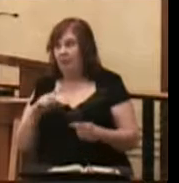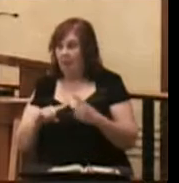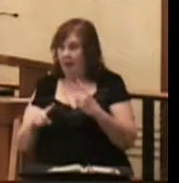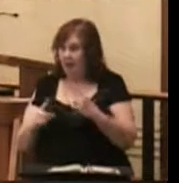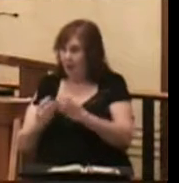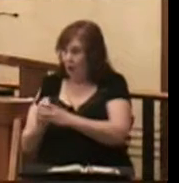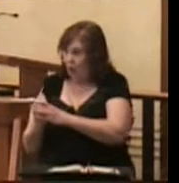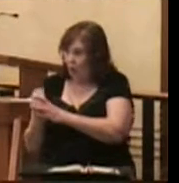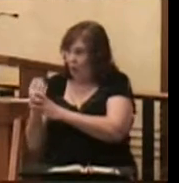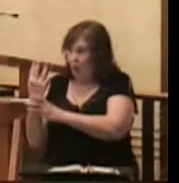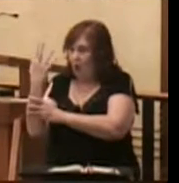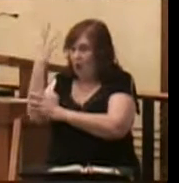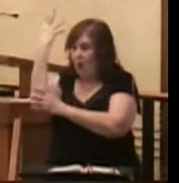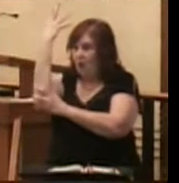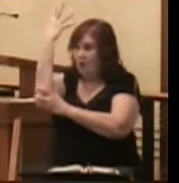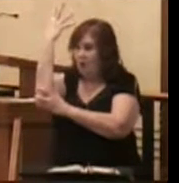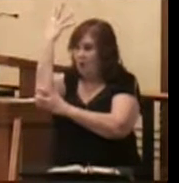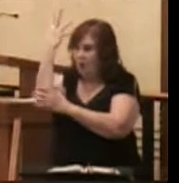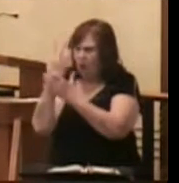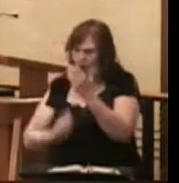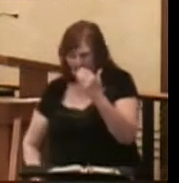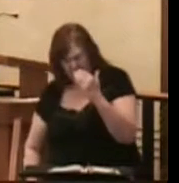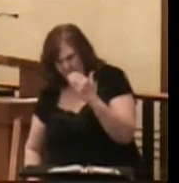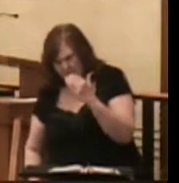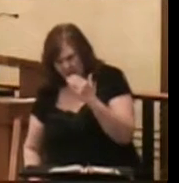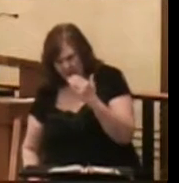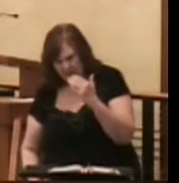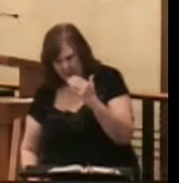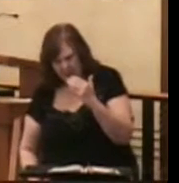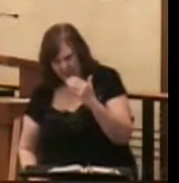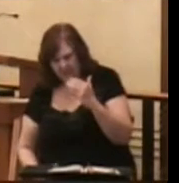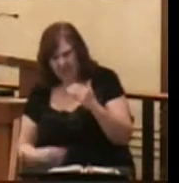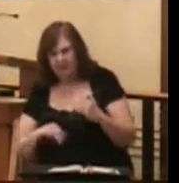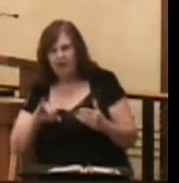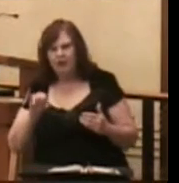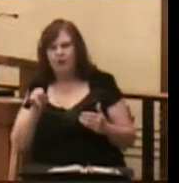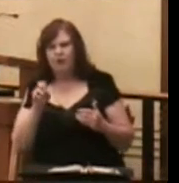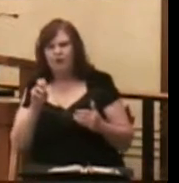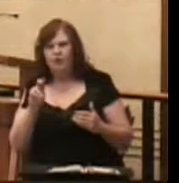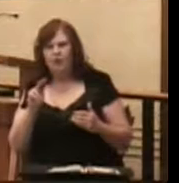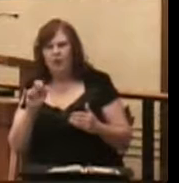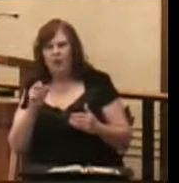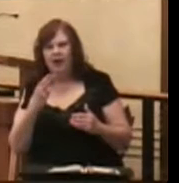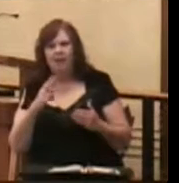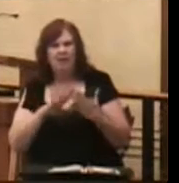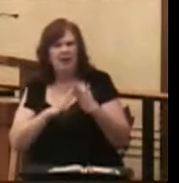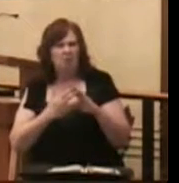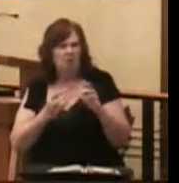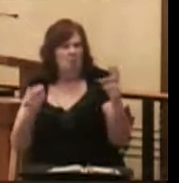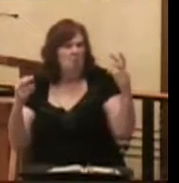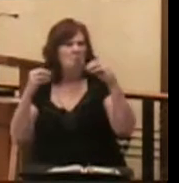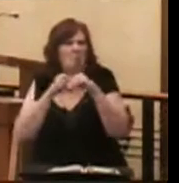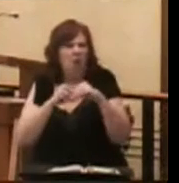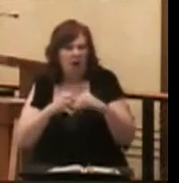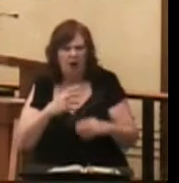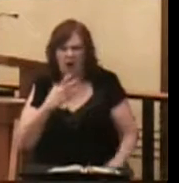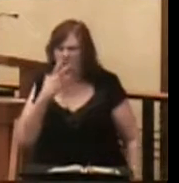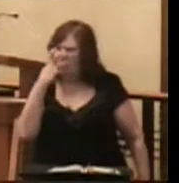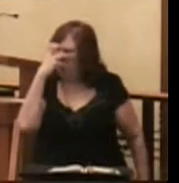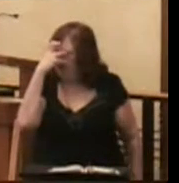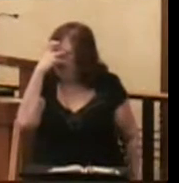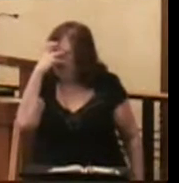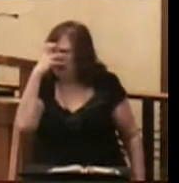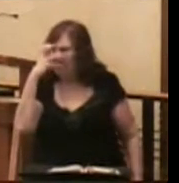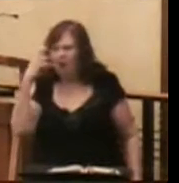the bush grows, it withers. And Jonah becomes even more grumpy now that he no longer